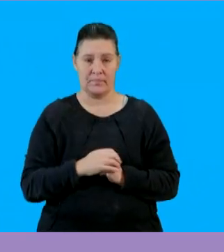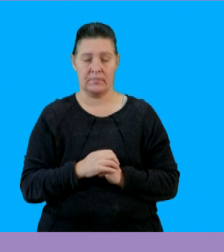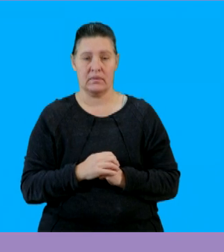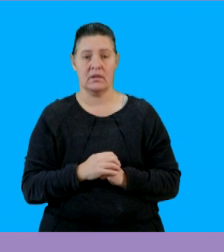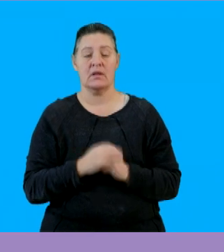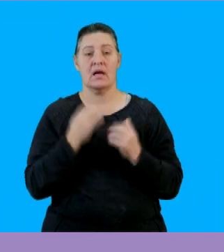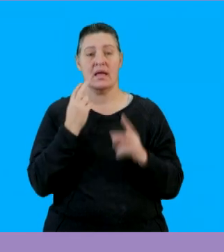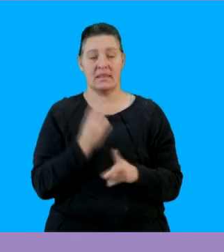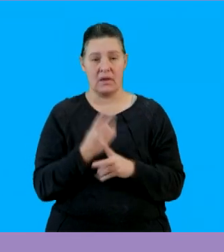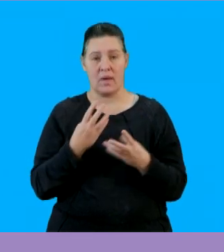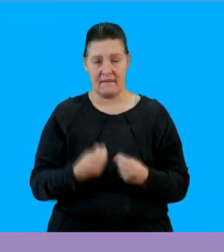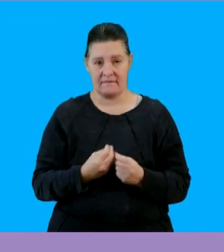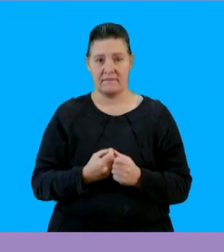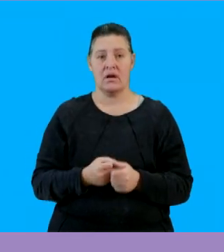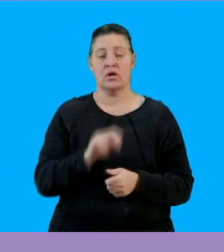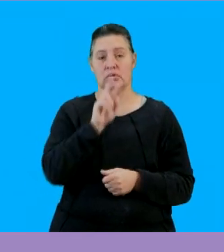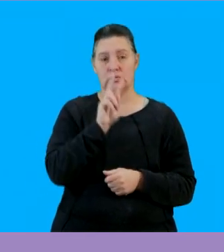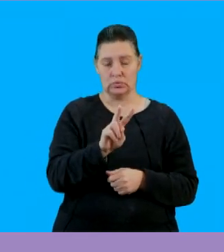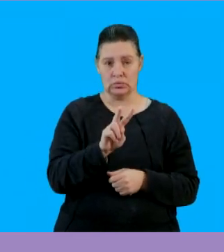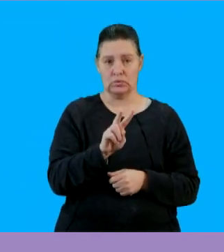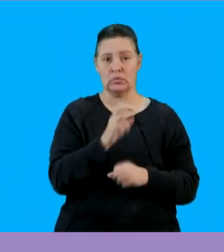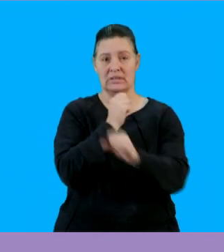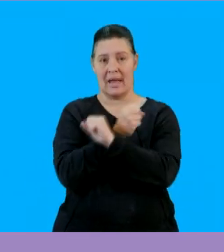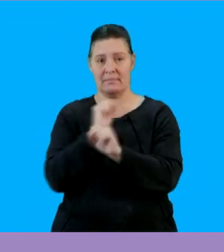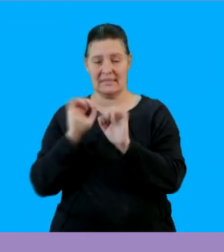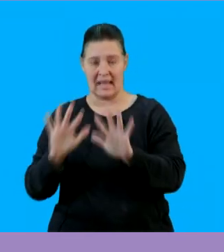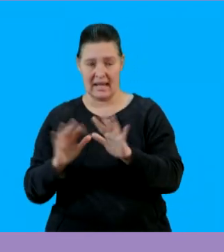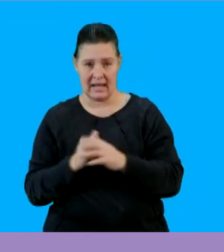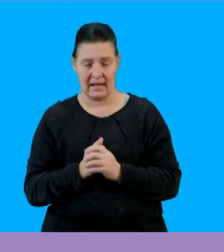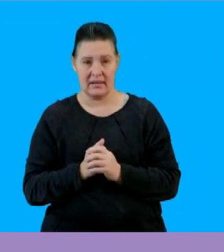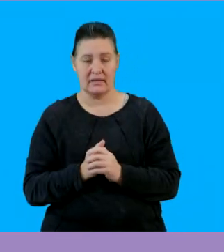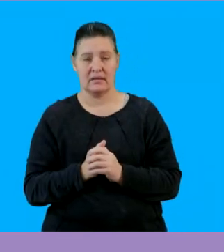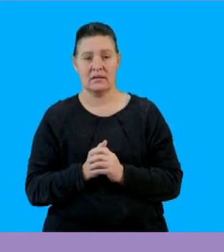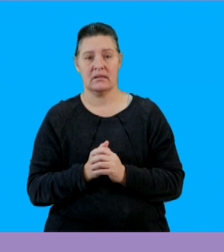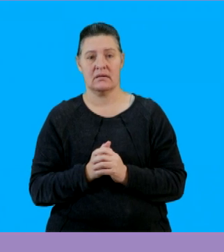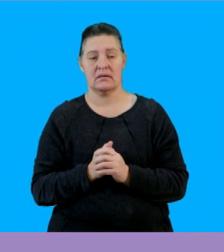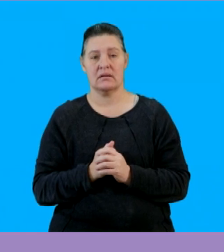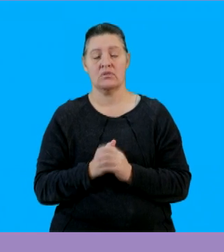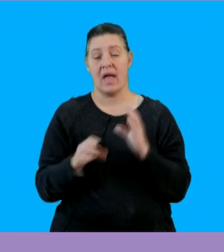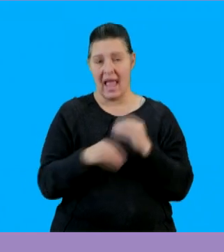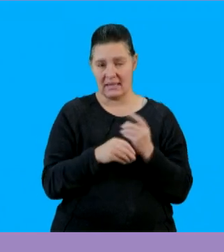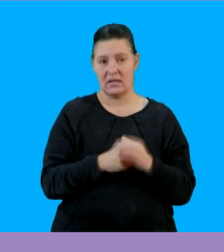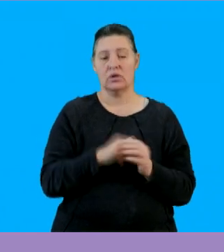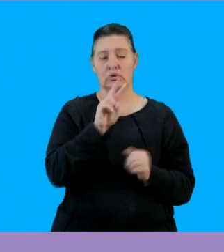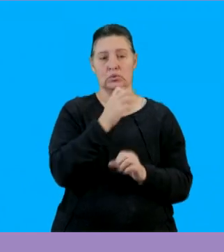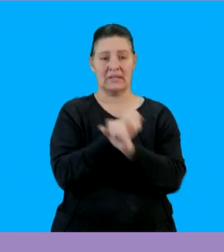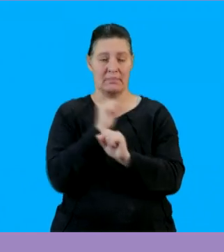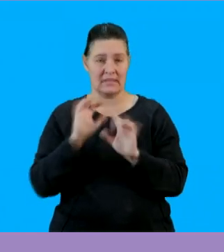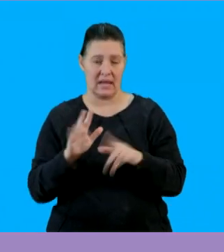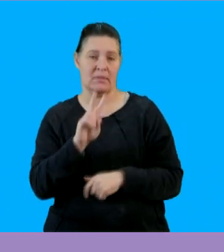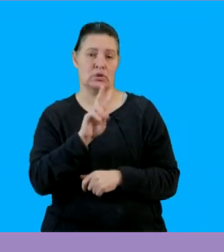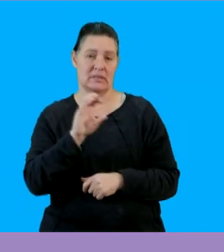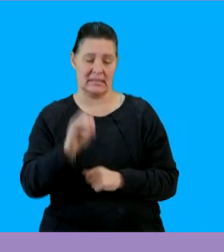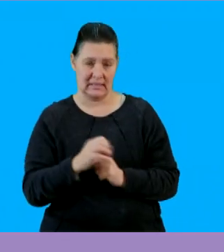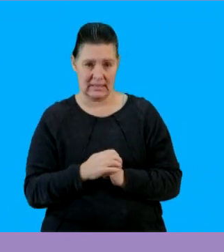4 then we have 2 multiplied by 10 so we are adding and 2 multiplied